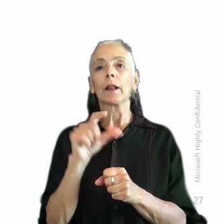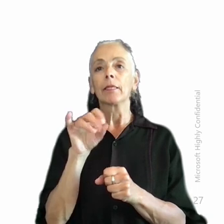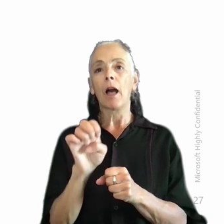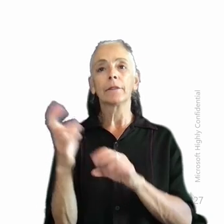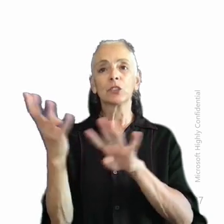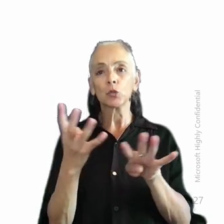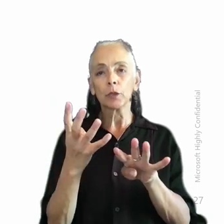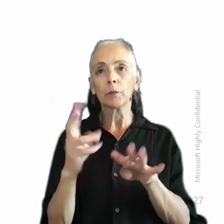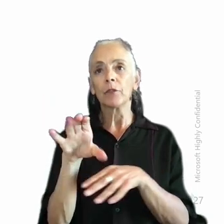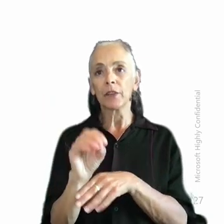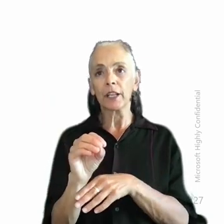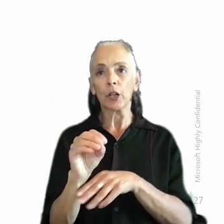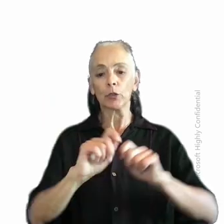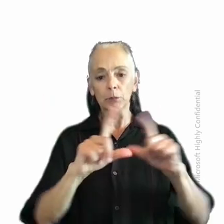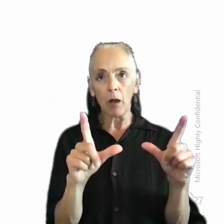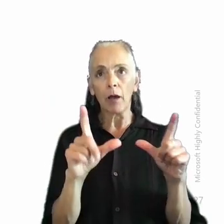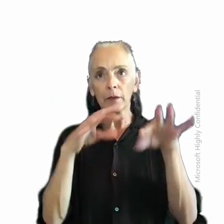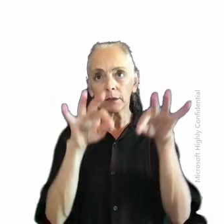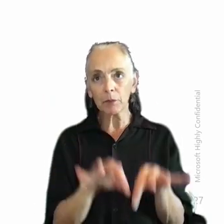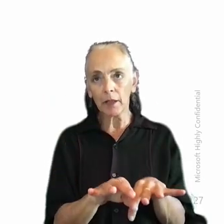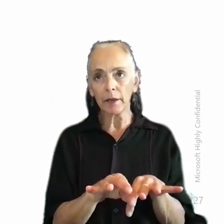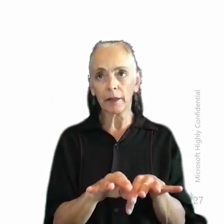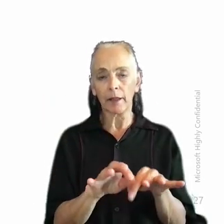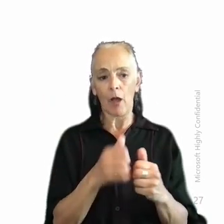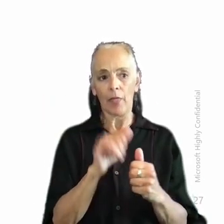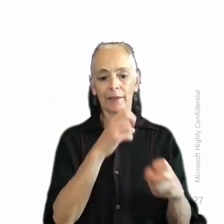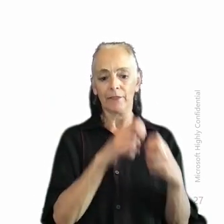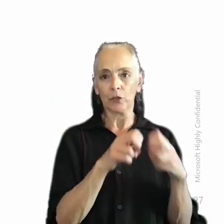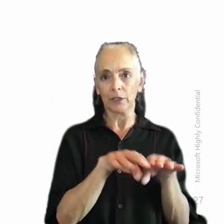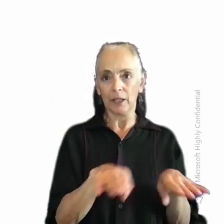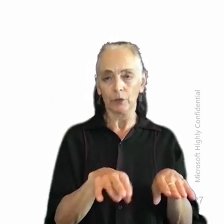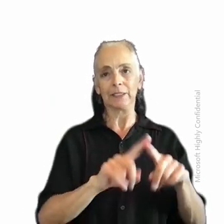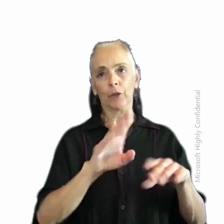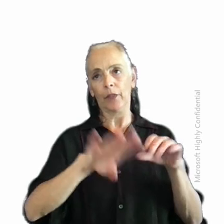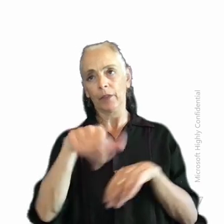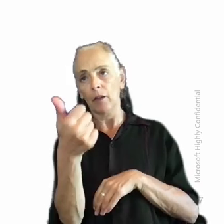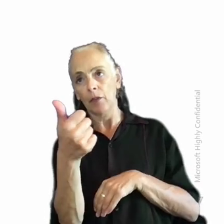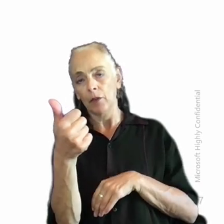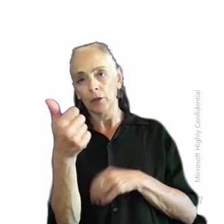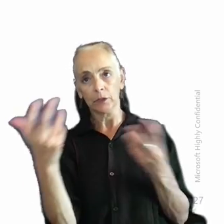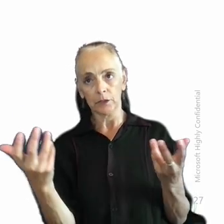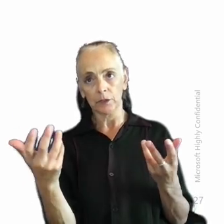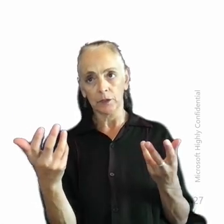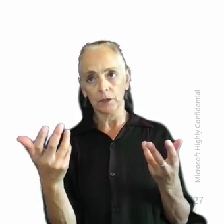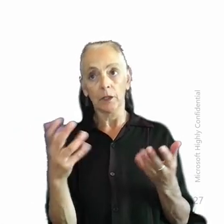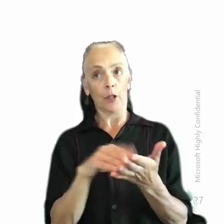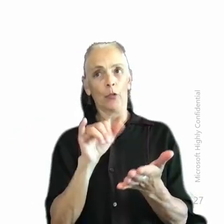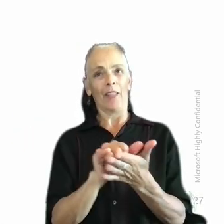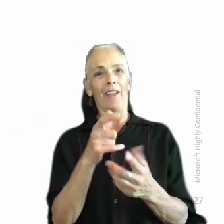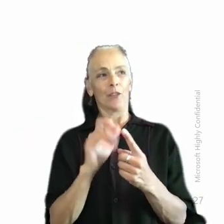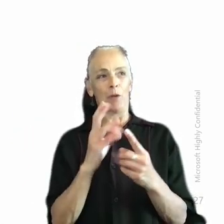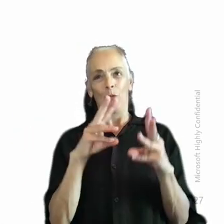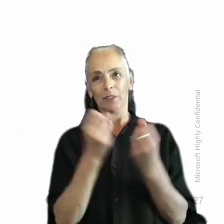clearly explained how the difficulty level was different from the others and what changed, because they learned that from the inclusive design workshop too.